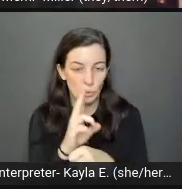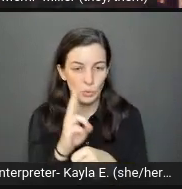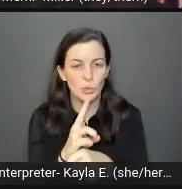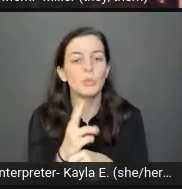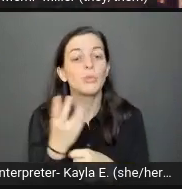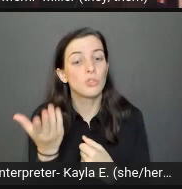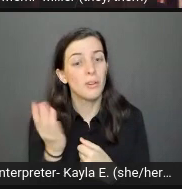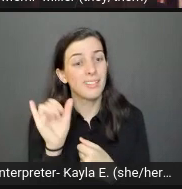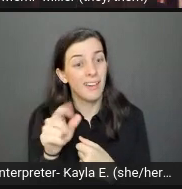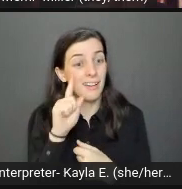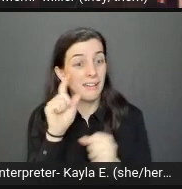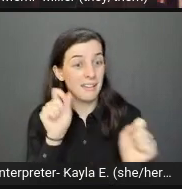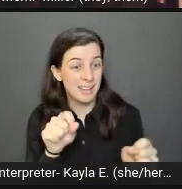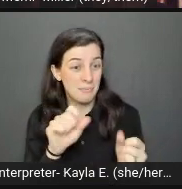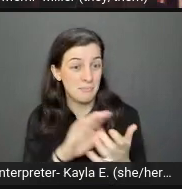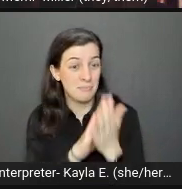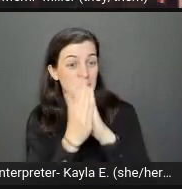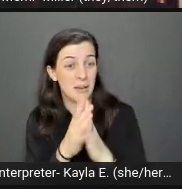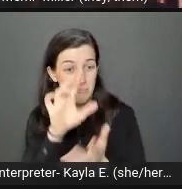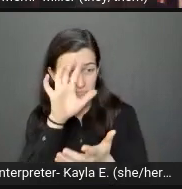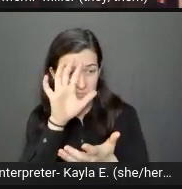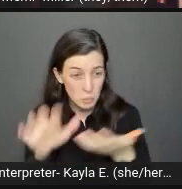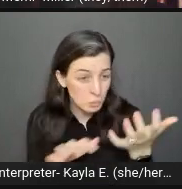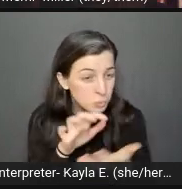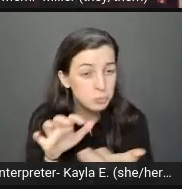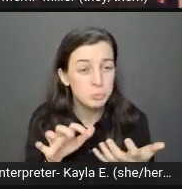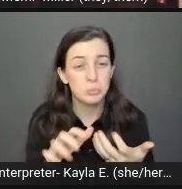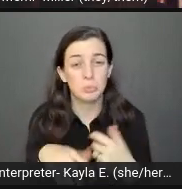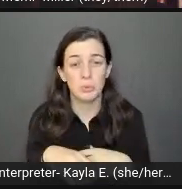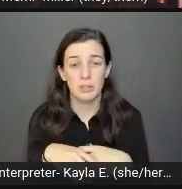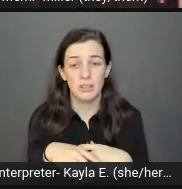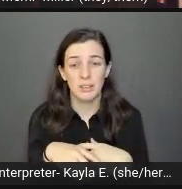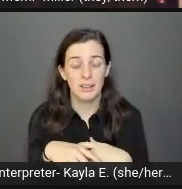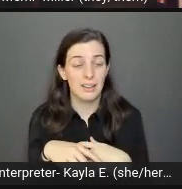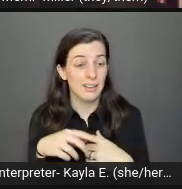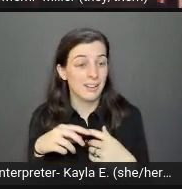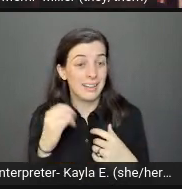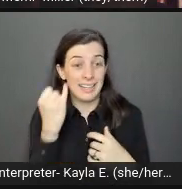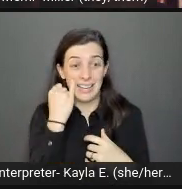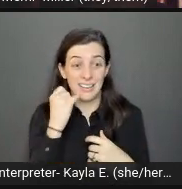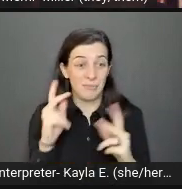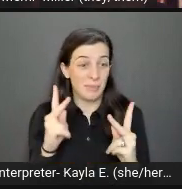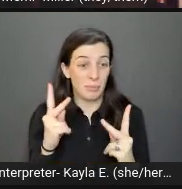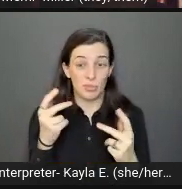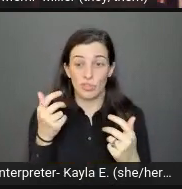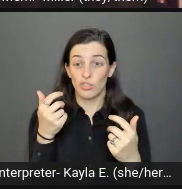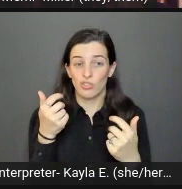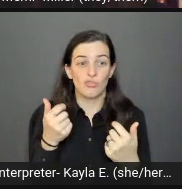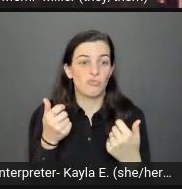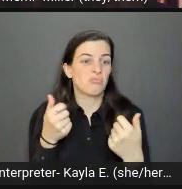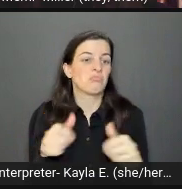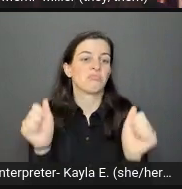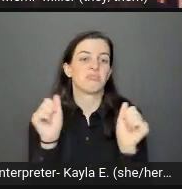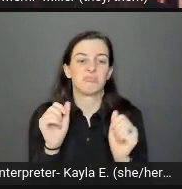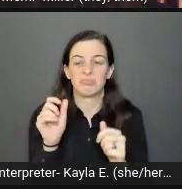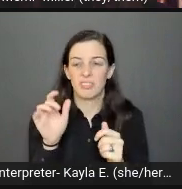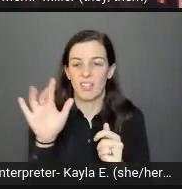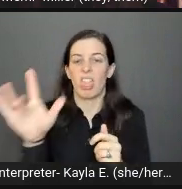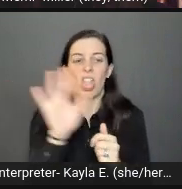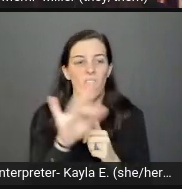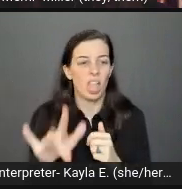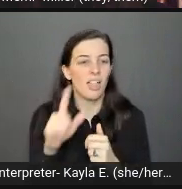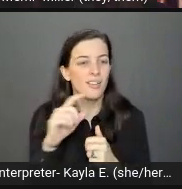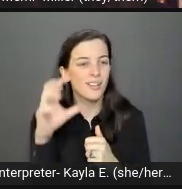This can be extremely confusing and cause users to prevent clicking on any images with link as they'd assume it just opened the images media file.